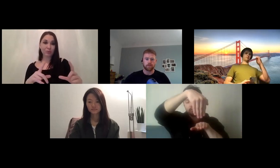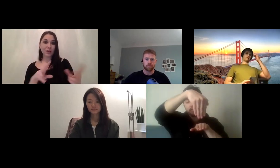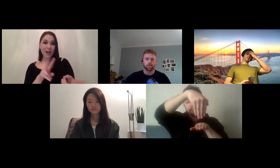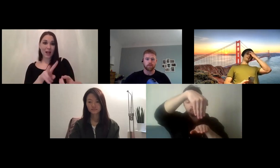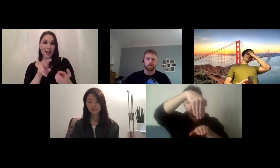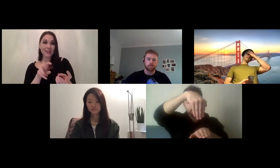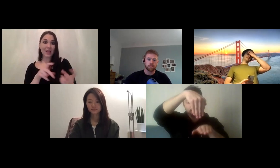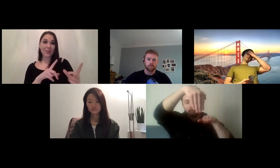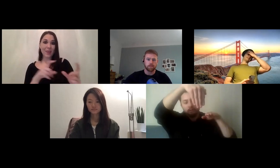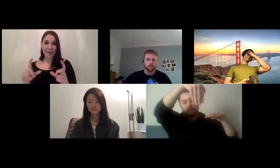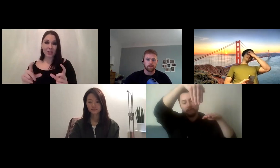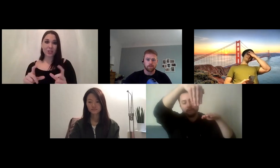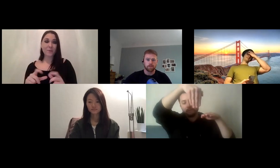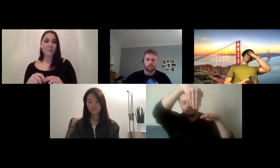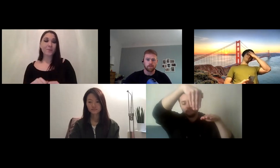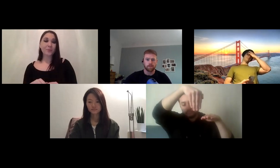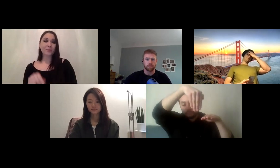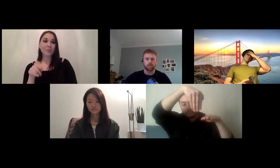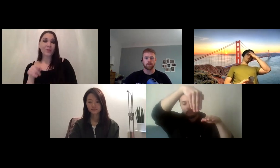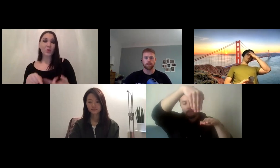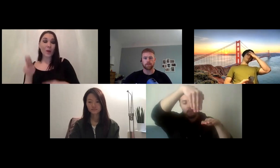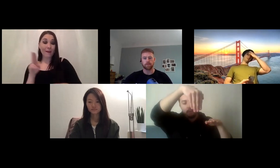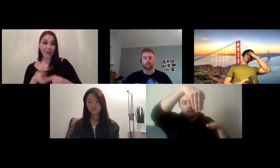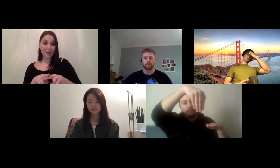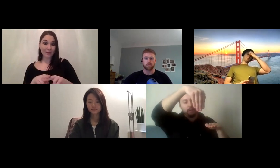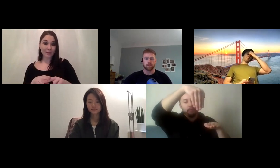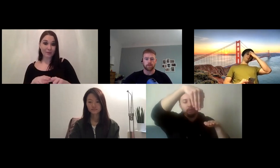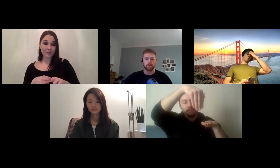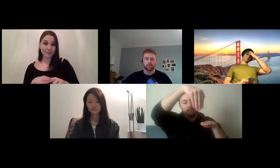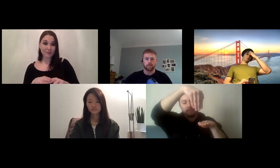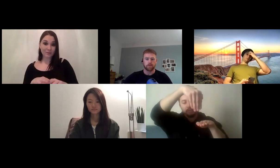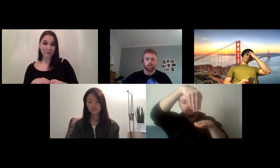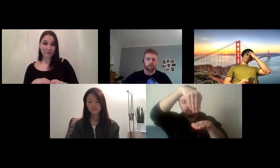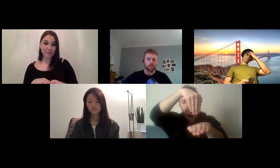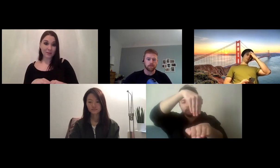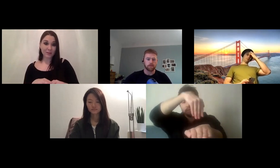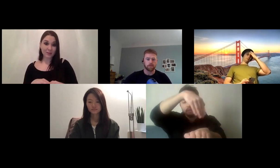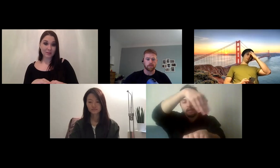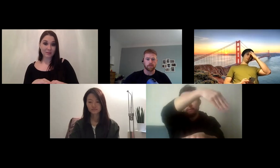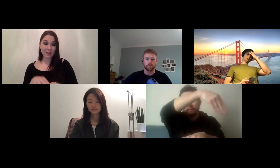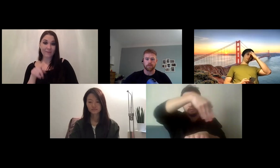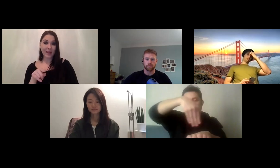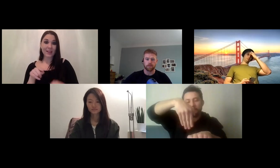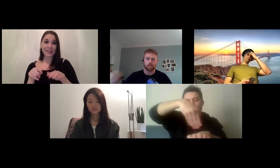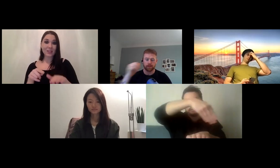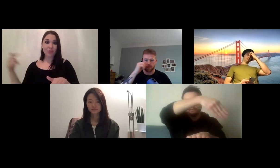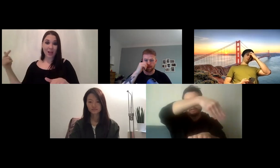transversal manner so if the if the conveyor is passing in this direction the camera is just going to be watching one